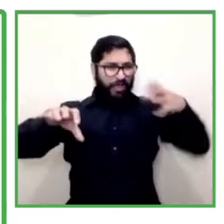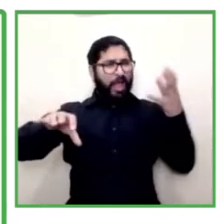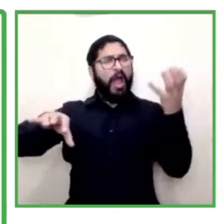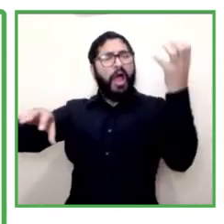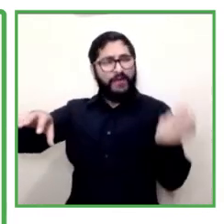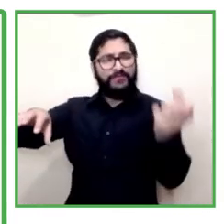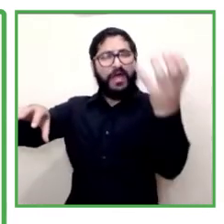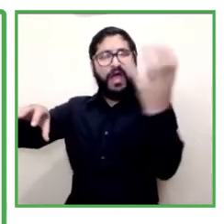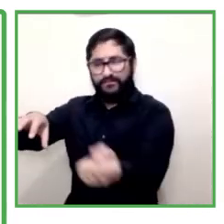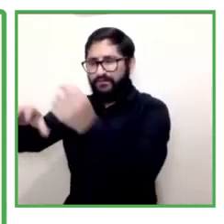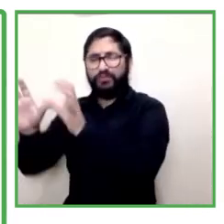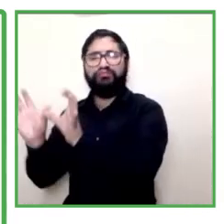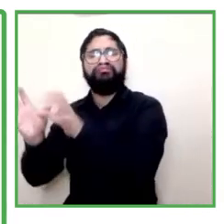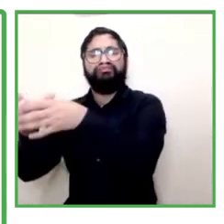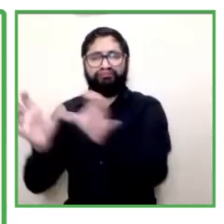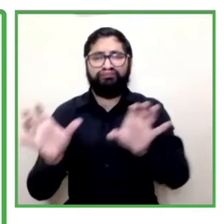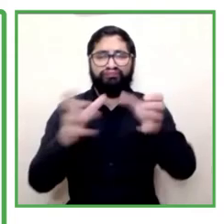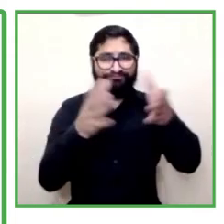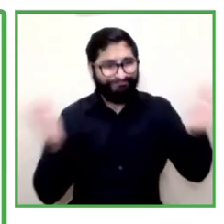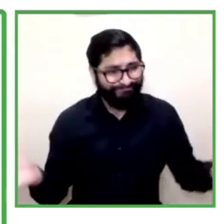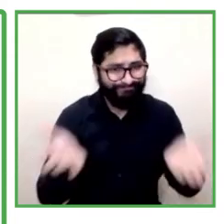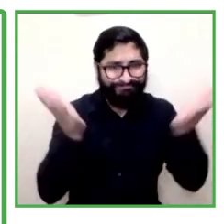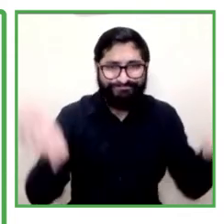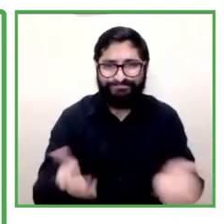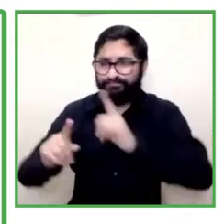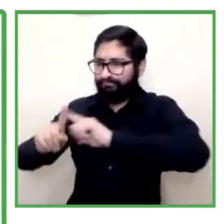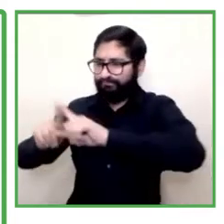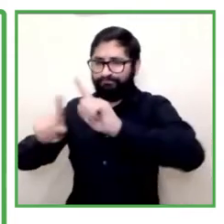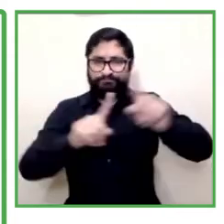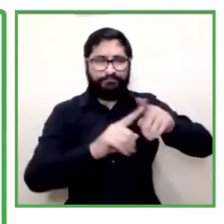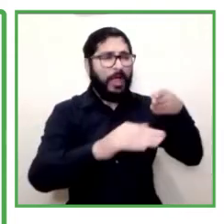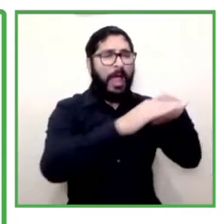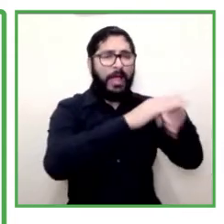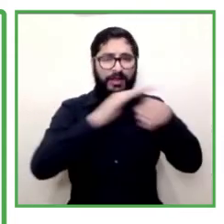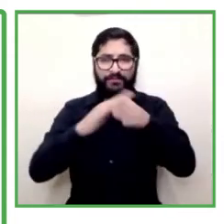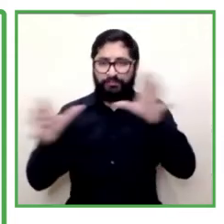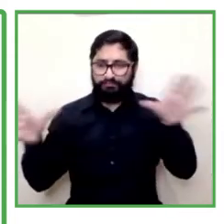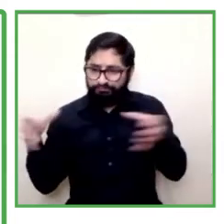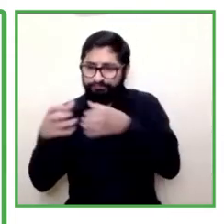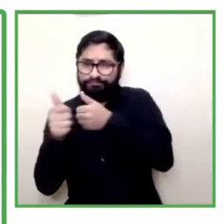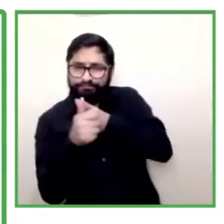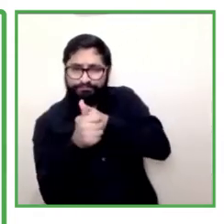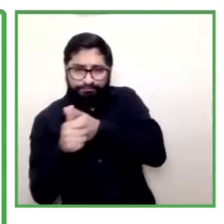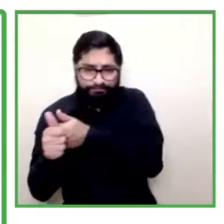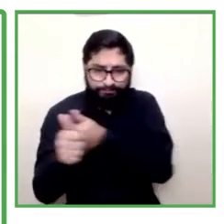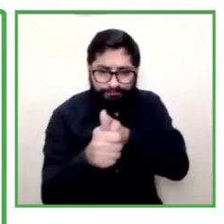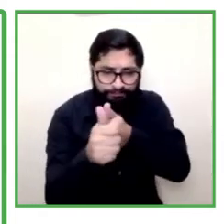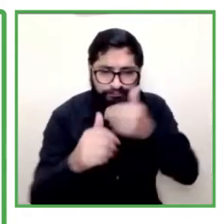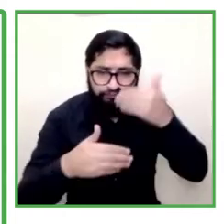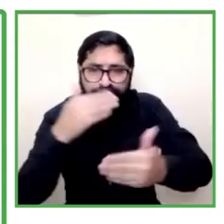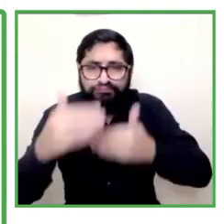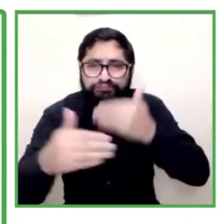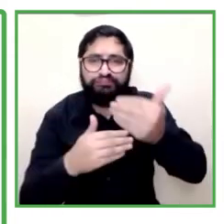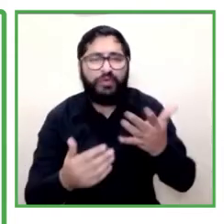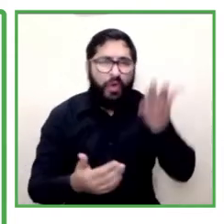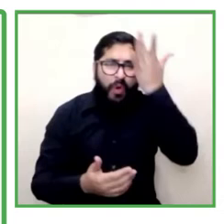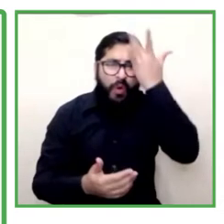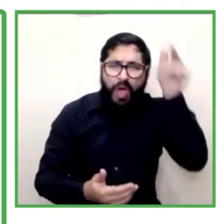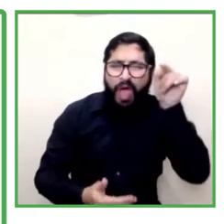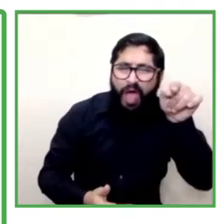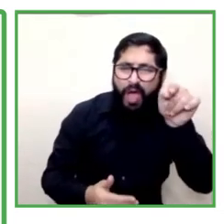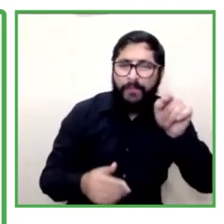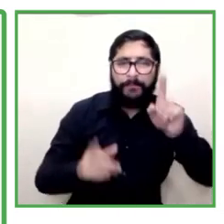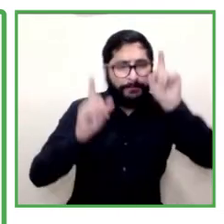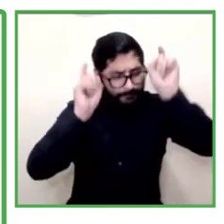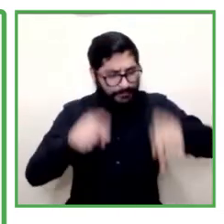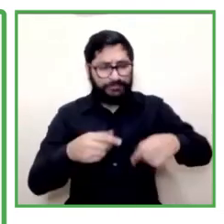levels that we have teams that promote provide guidance and explain because this is an accompanying process